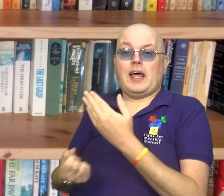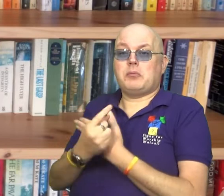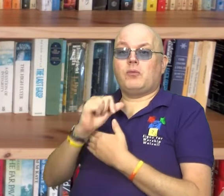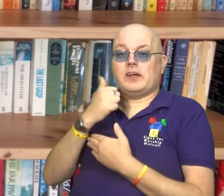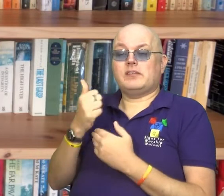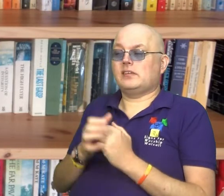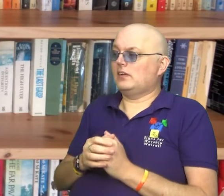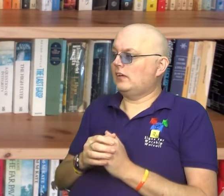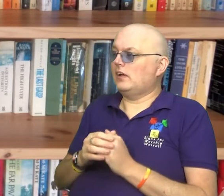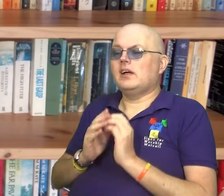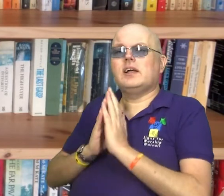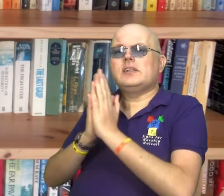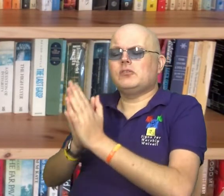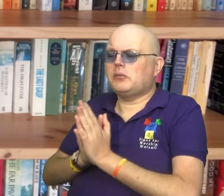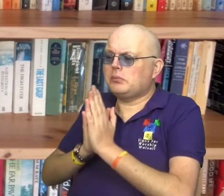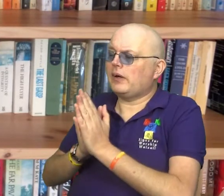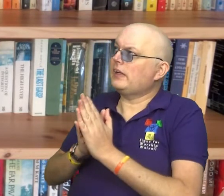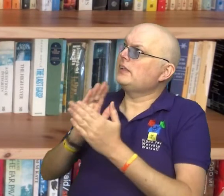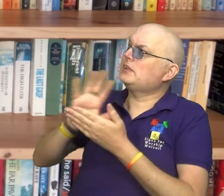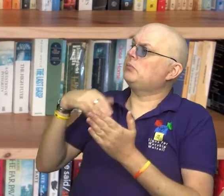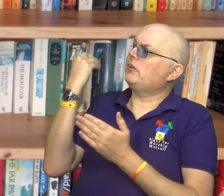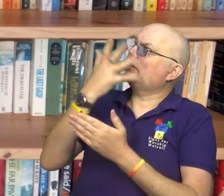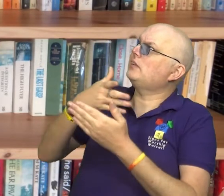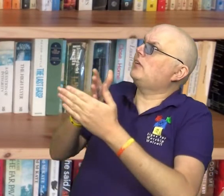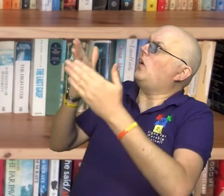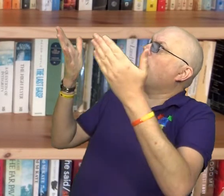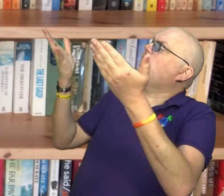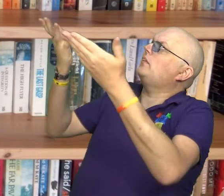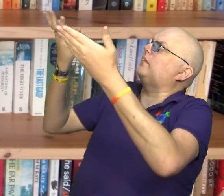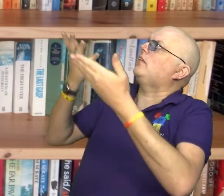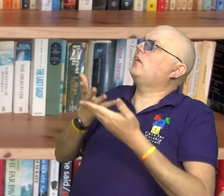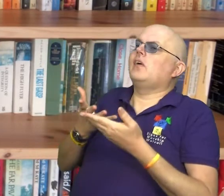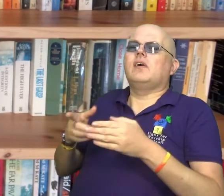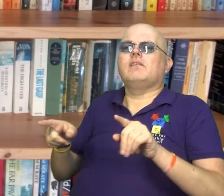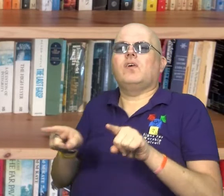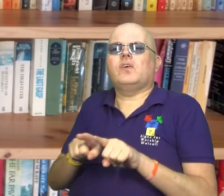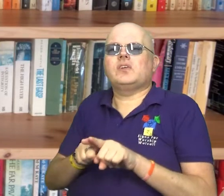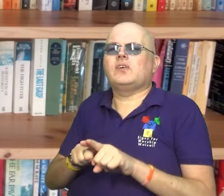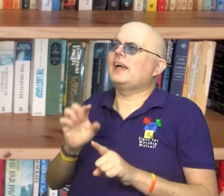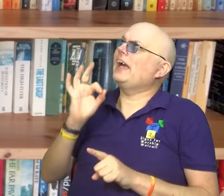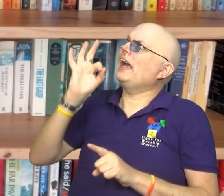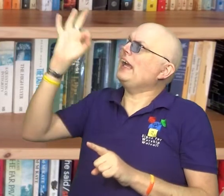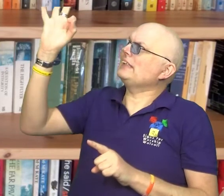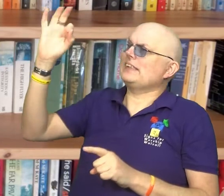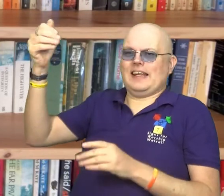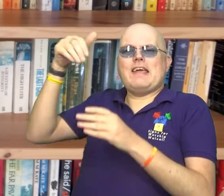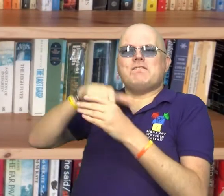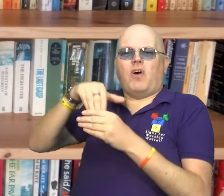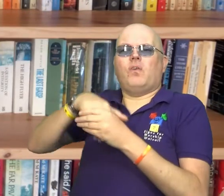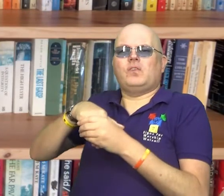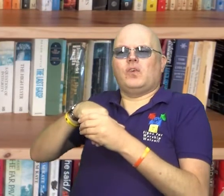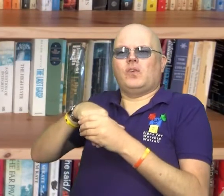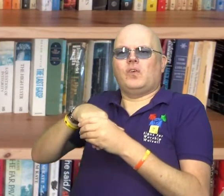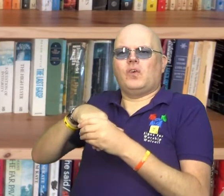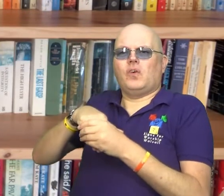So when we pray, we need to be open to the Holy Spirit. But we also need to ask God to be involved.